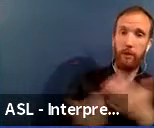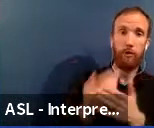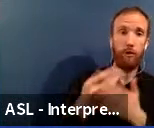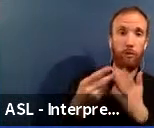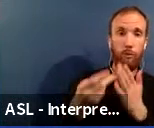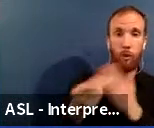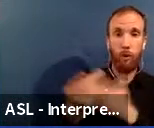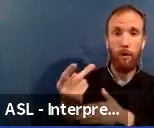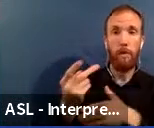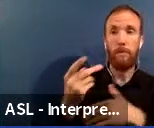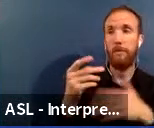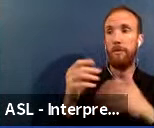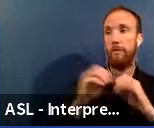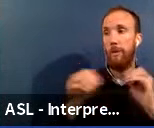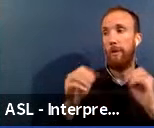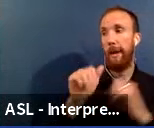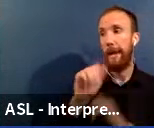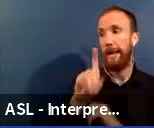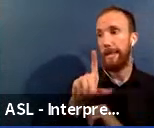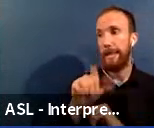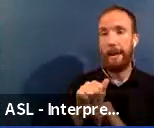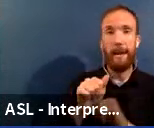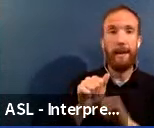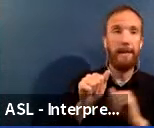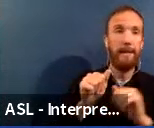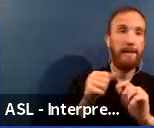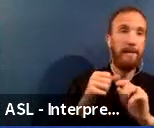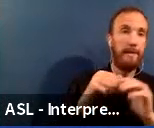or ADA upgrades or capacity, uh, expansions.